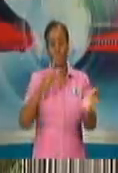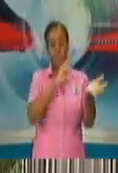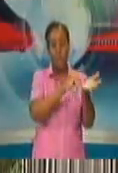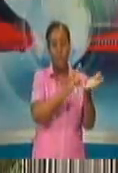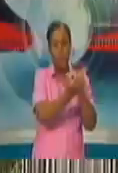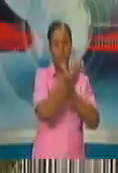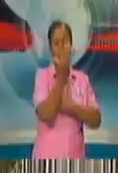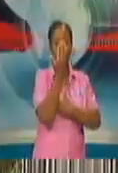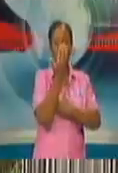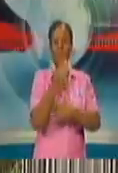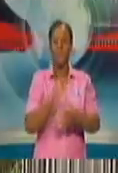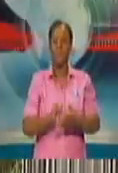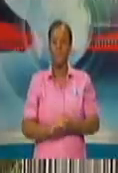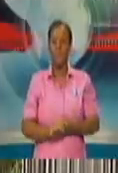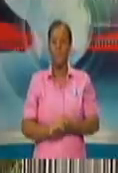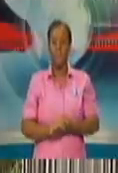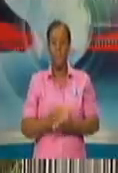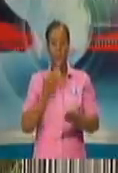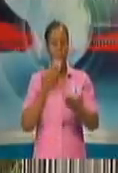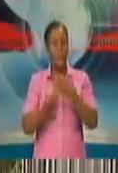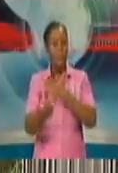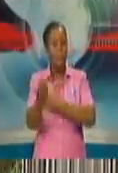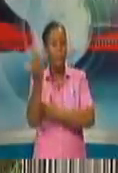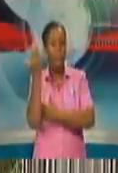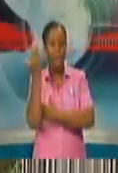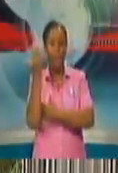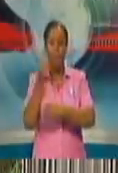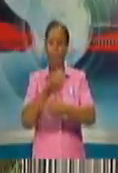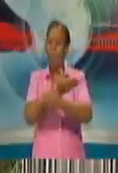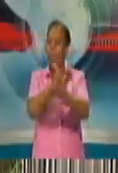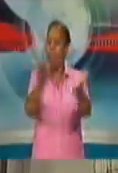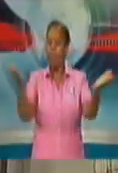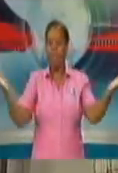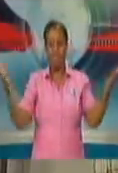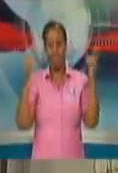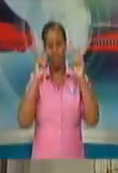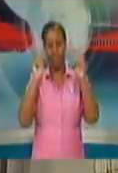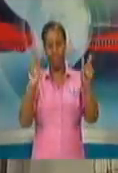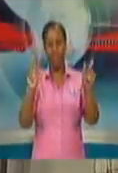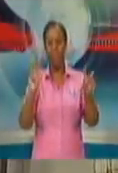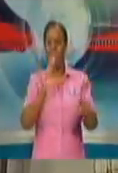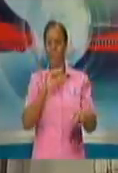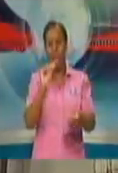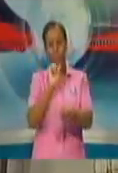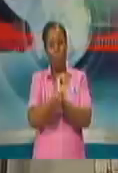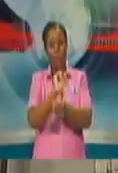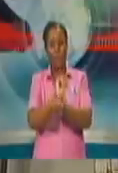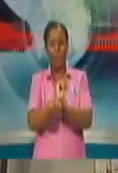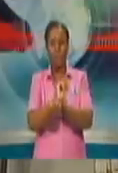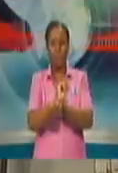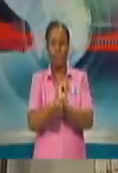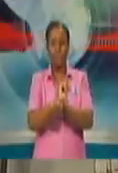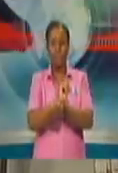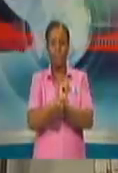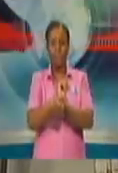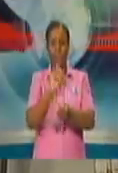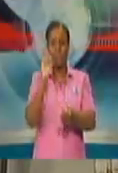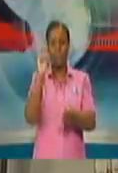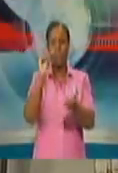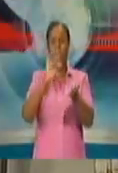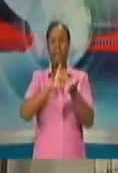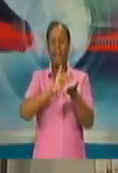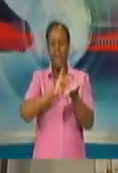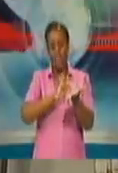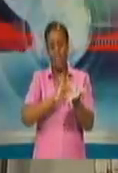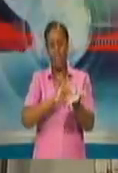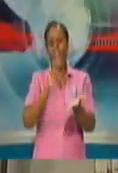Parasram. And a very good morning to ladies and gentlemen of the media and all citizens of Trinidad and Tobago, wherever you are this